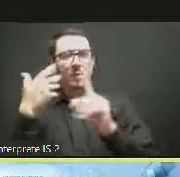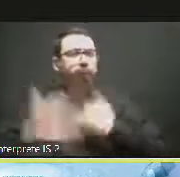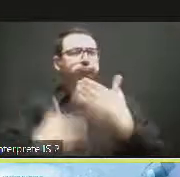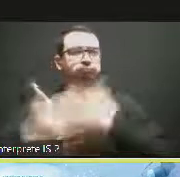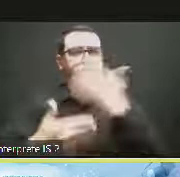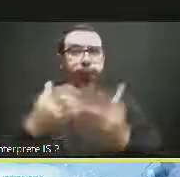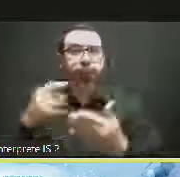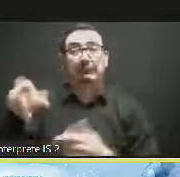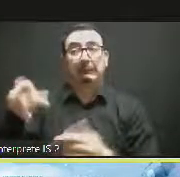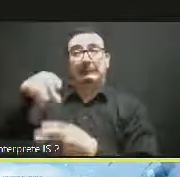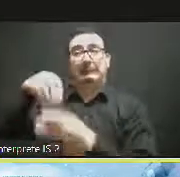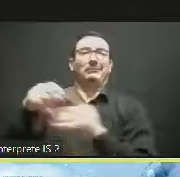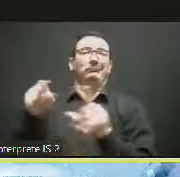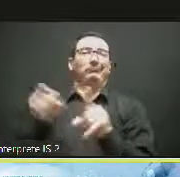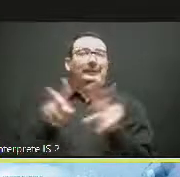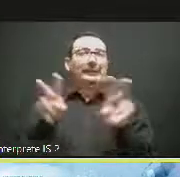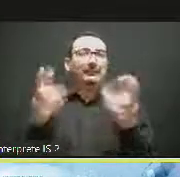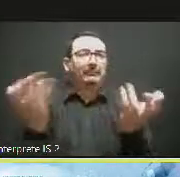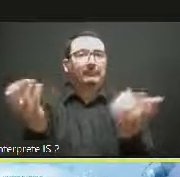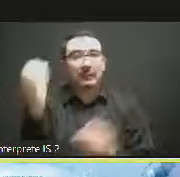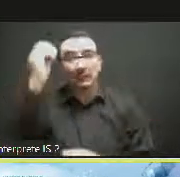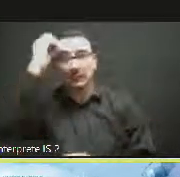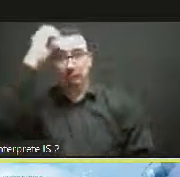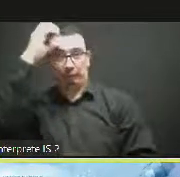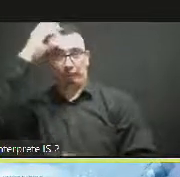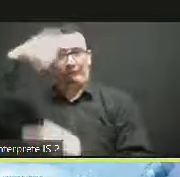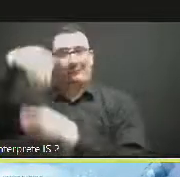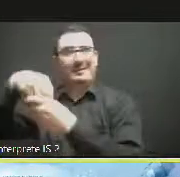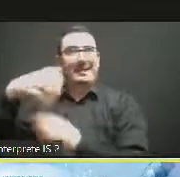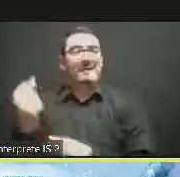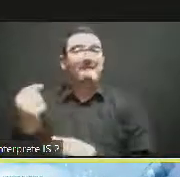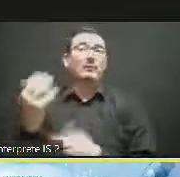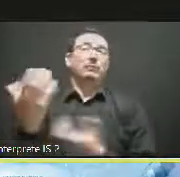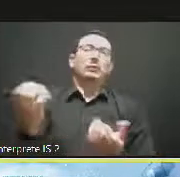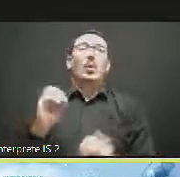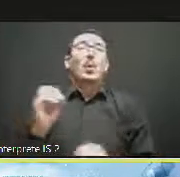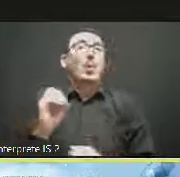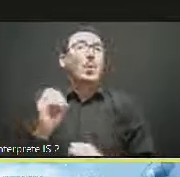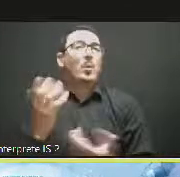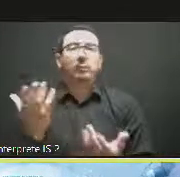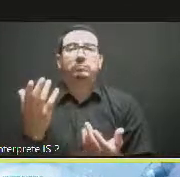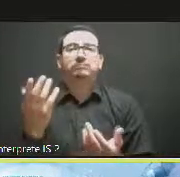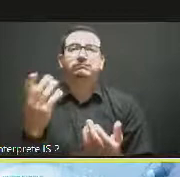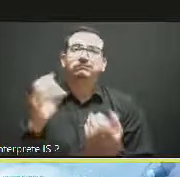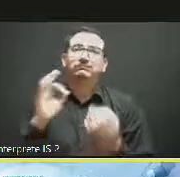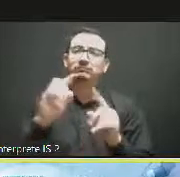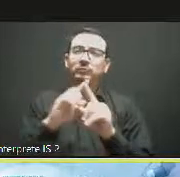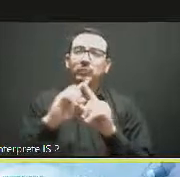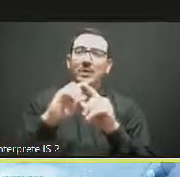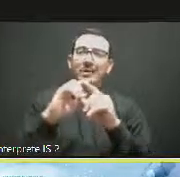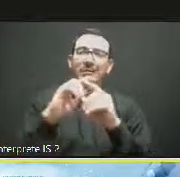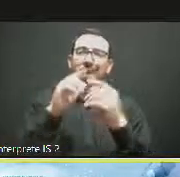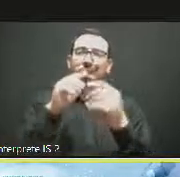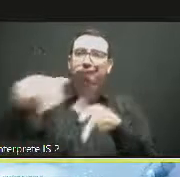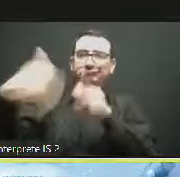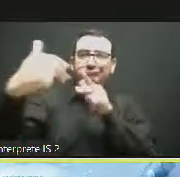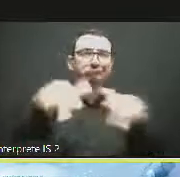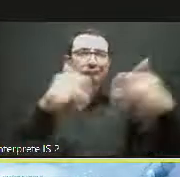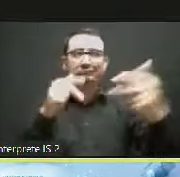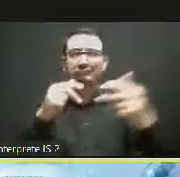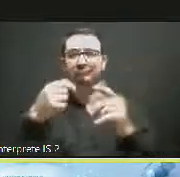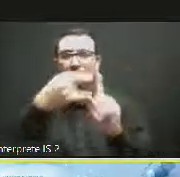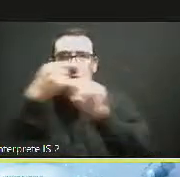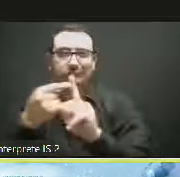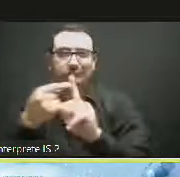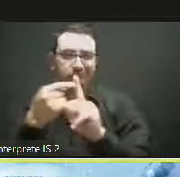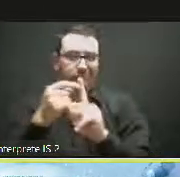alter the content consumption perception now. This is there is also a lot of